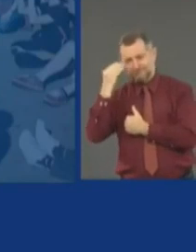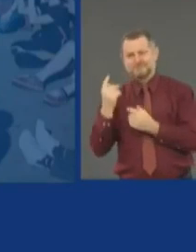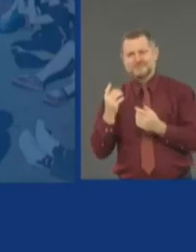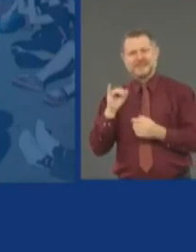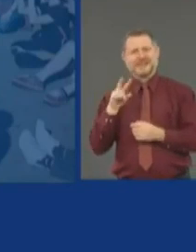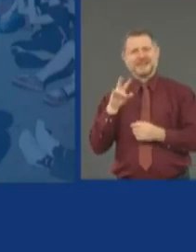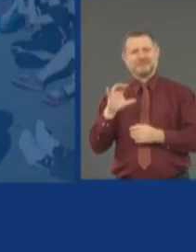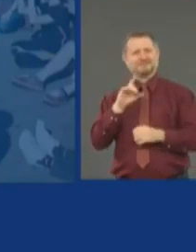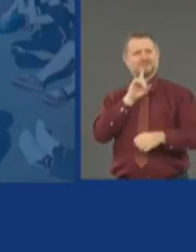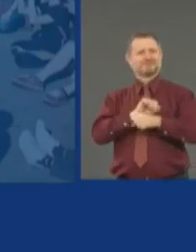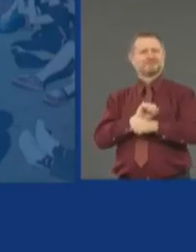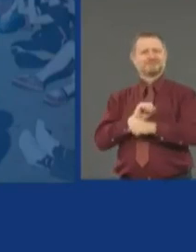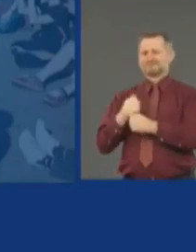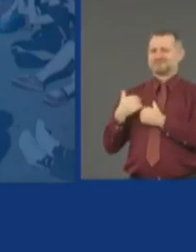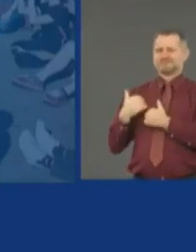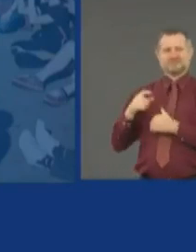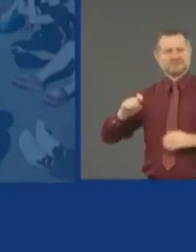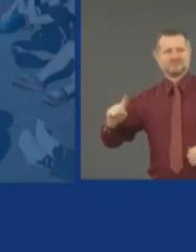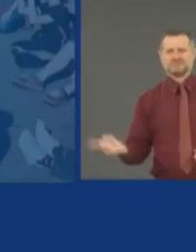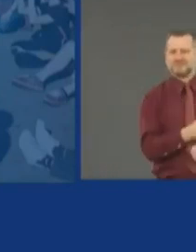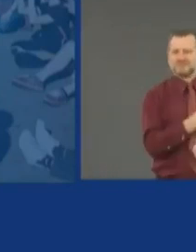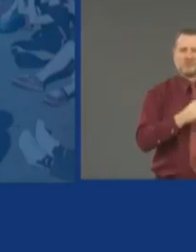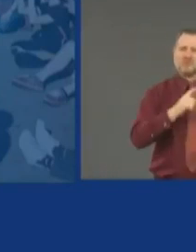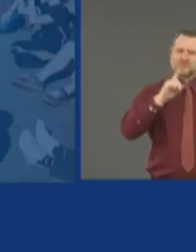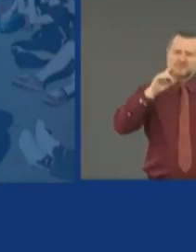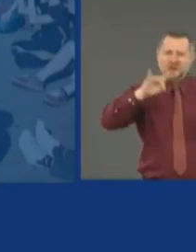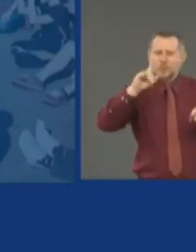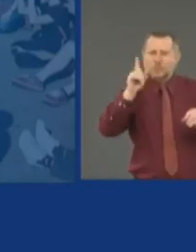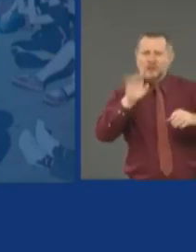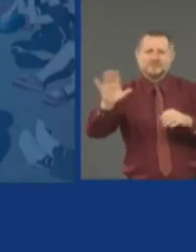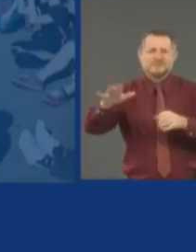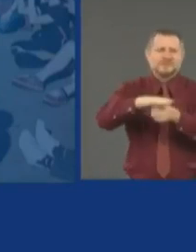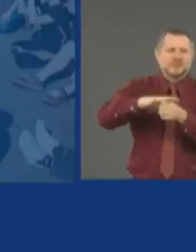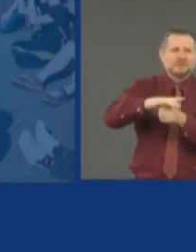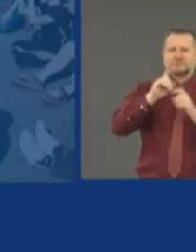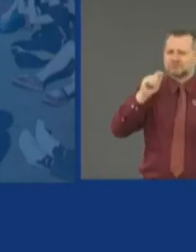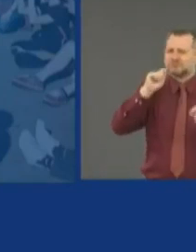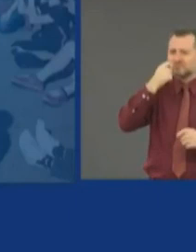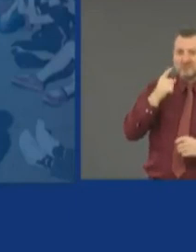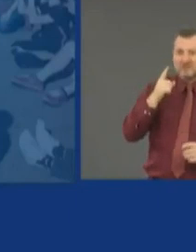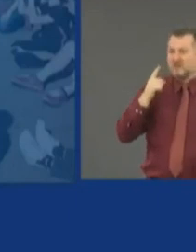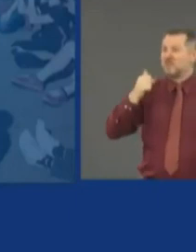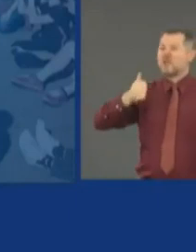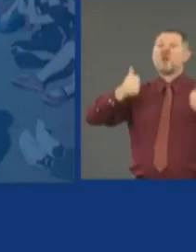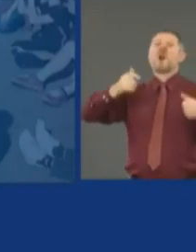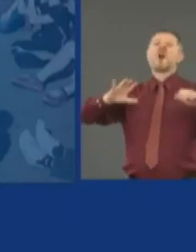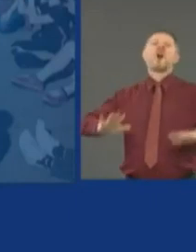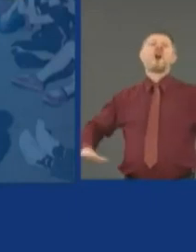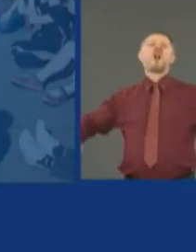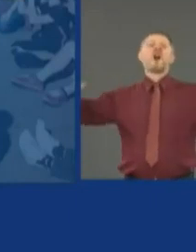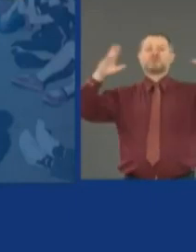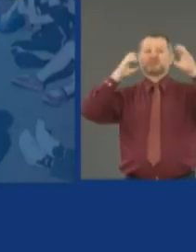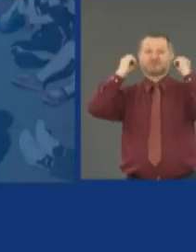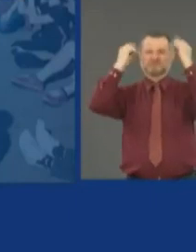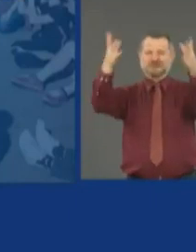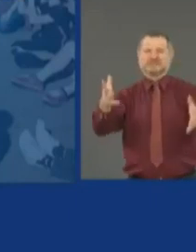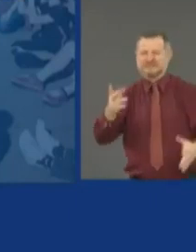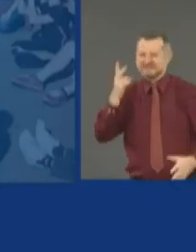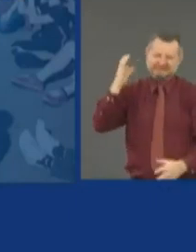find out the testing site nearest you. We have 700 in the state. You can get a test, get a test.